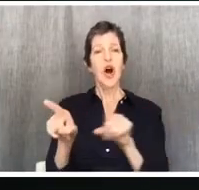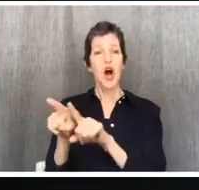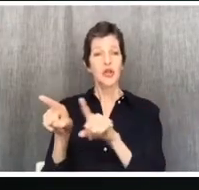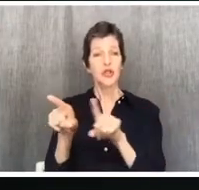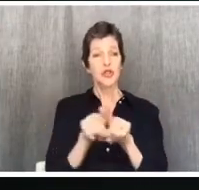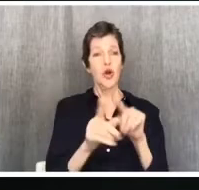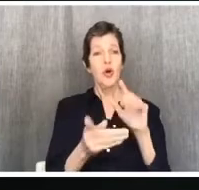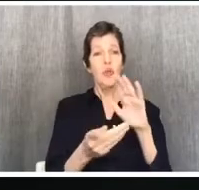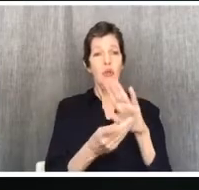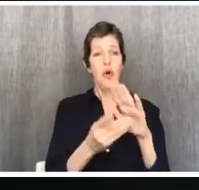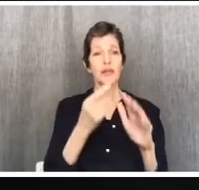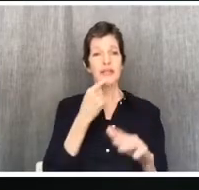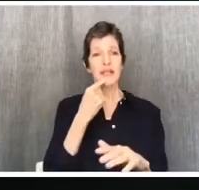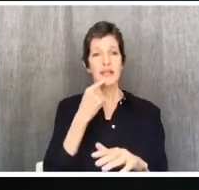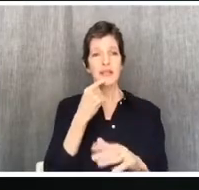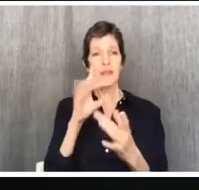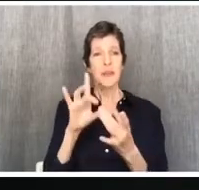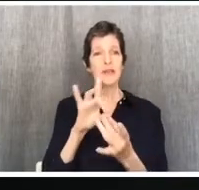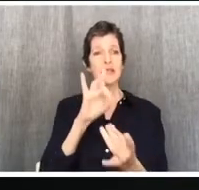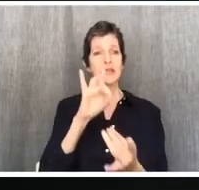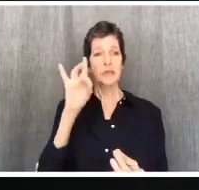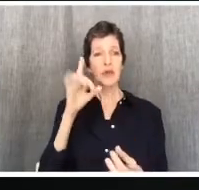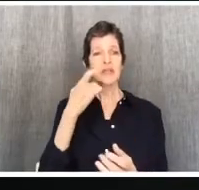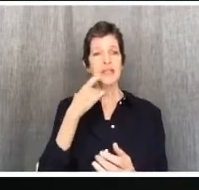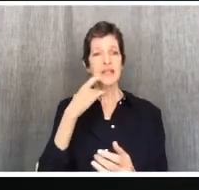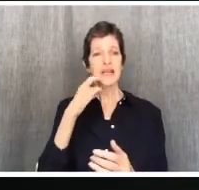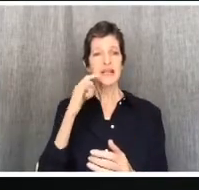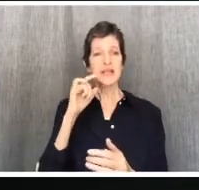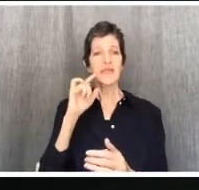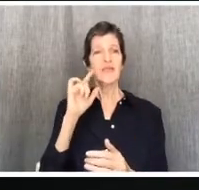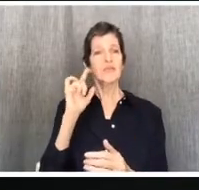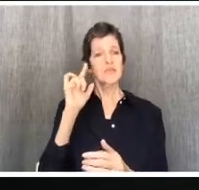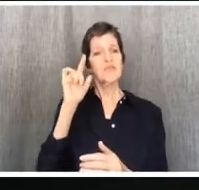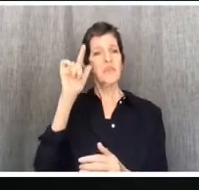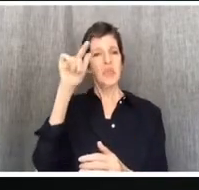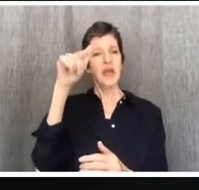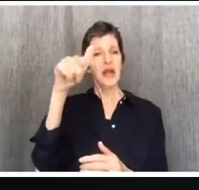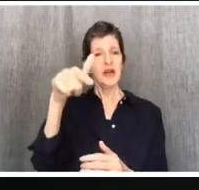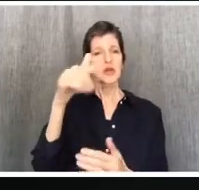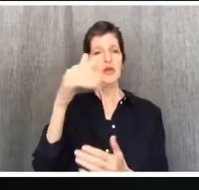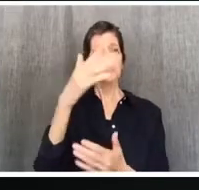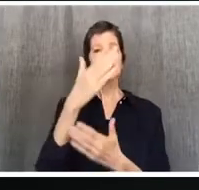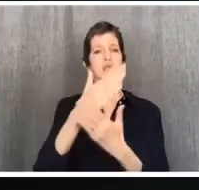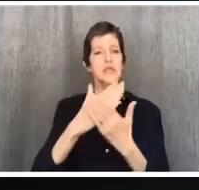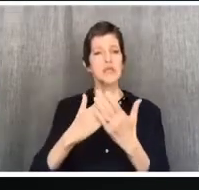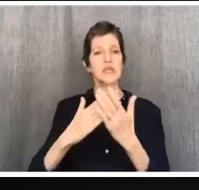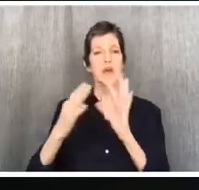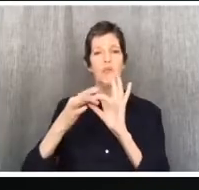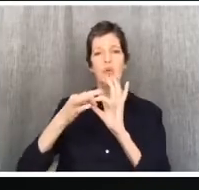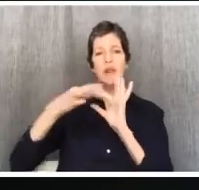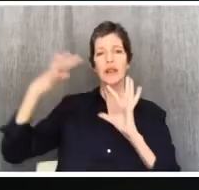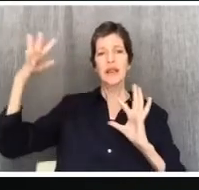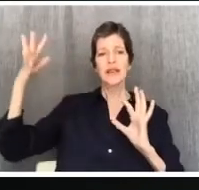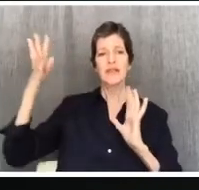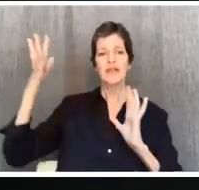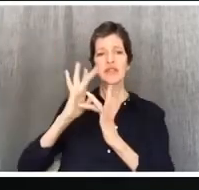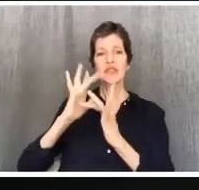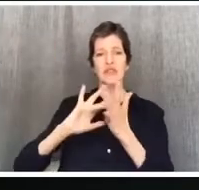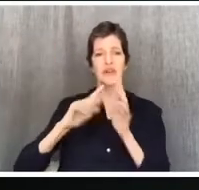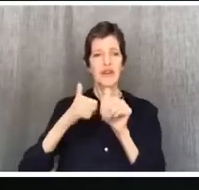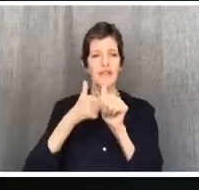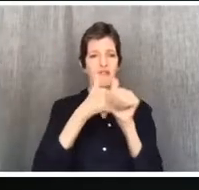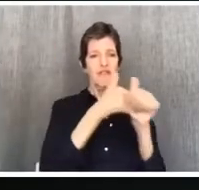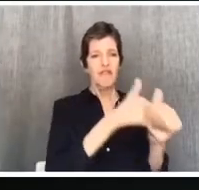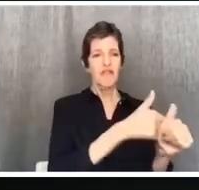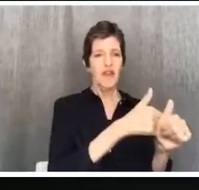We read, now the spirit expressly says that in later times, some will depart from the faith by devoting themselves to deceitful spirits and teachings of demons.